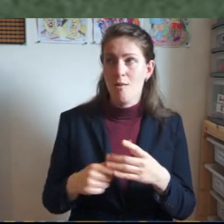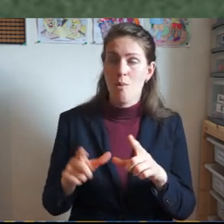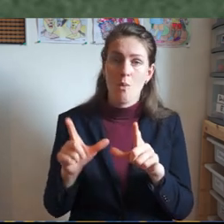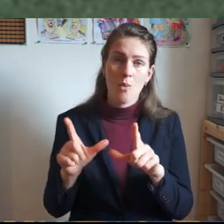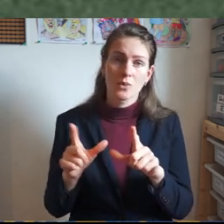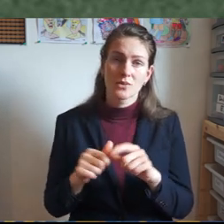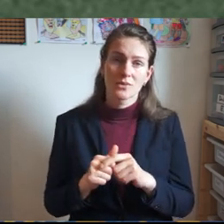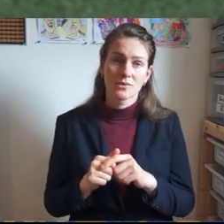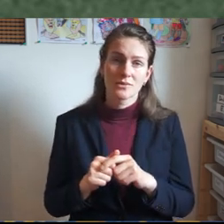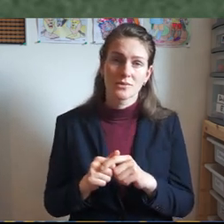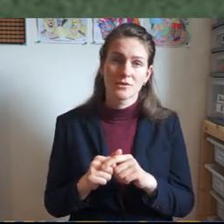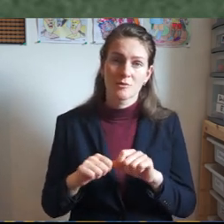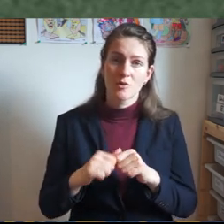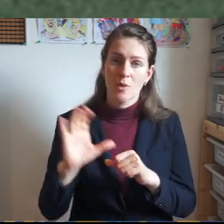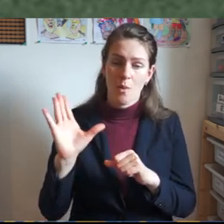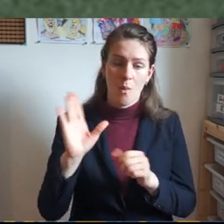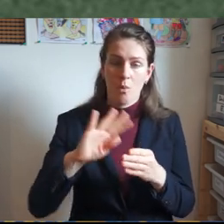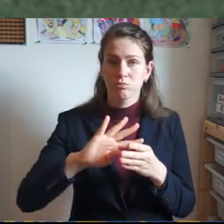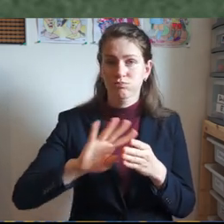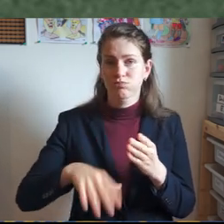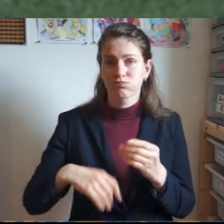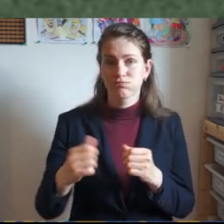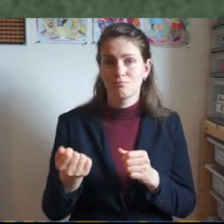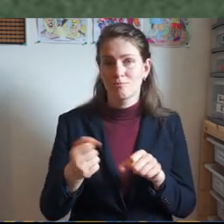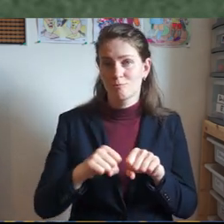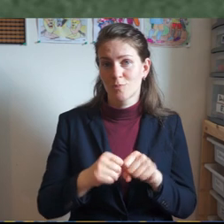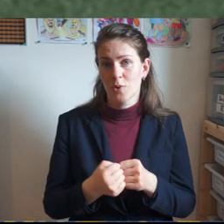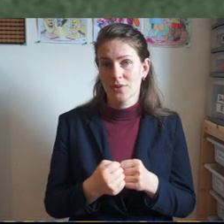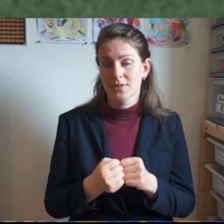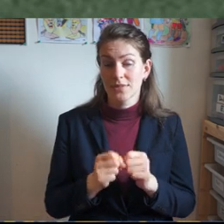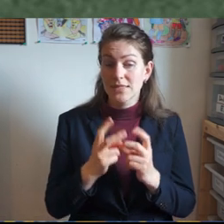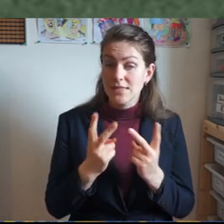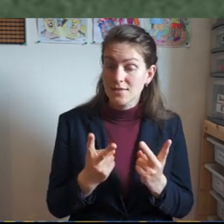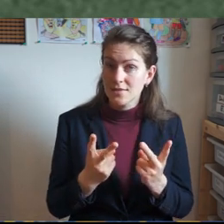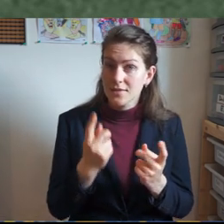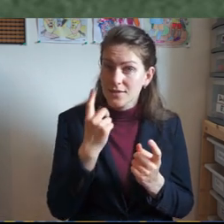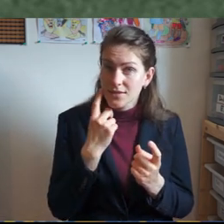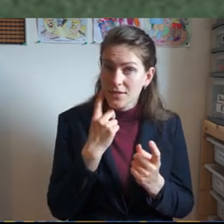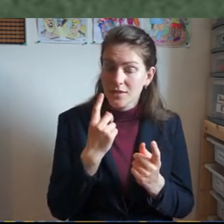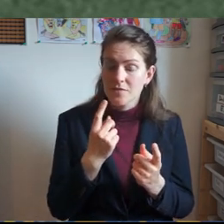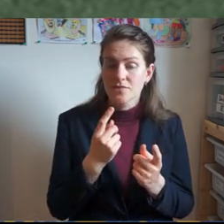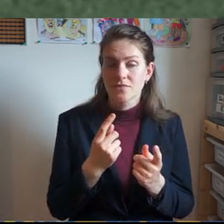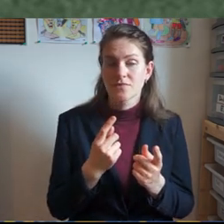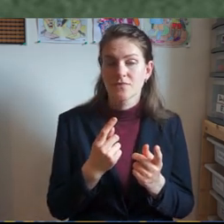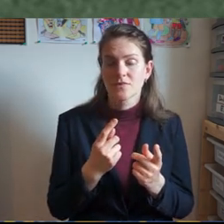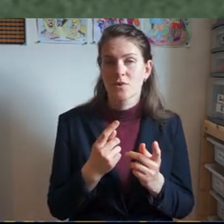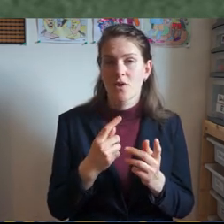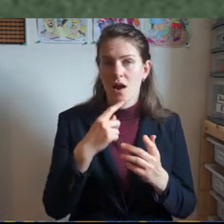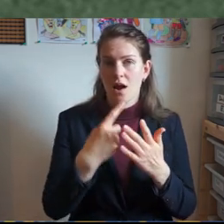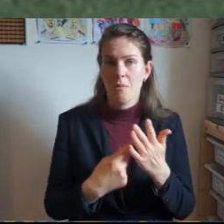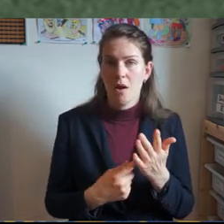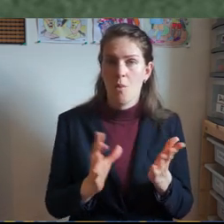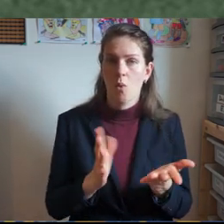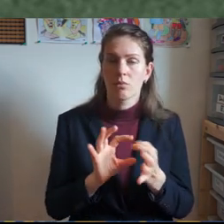you see and so these commandments they hang together if you break one you break all of them